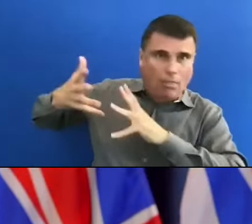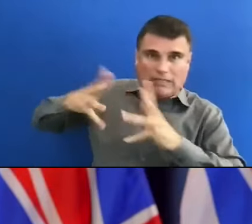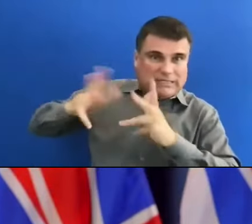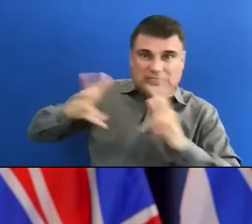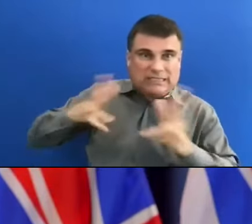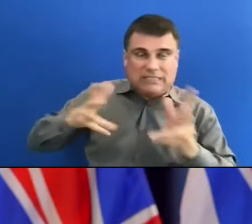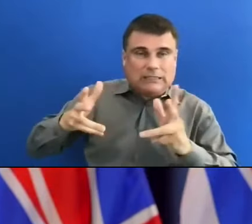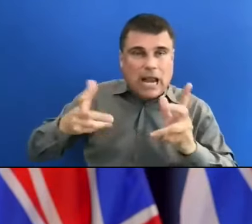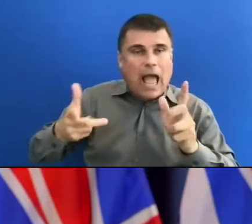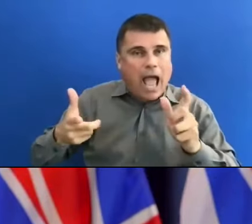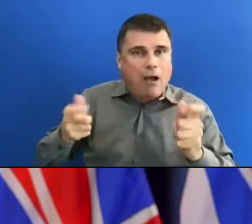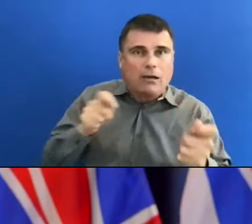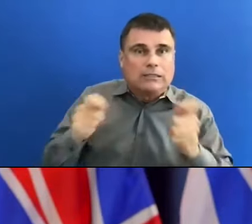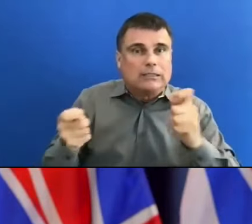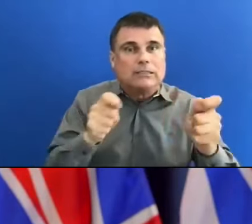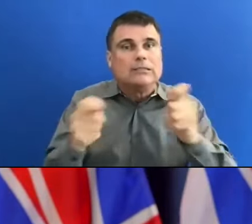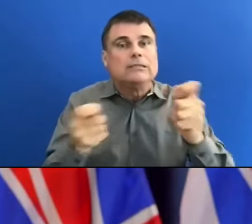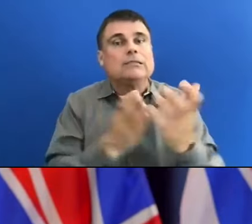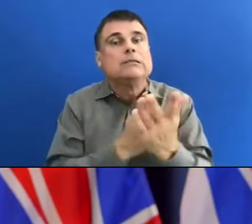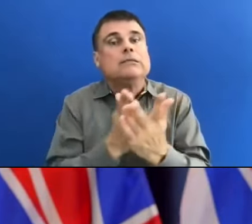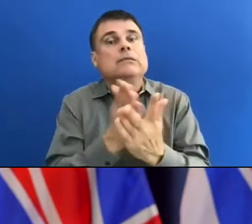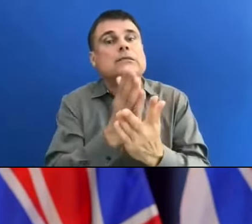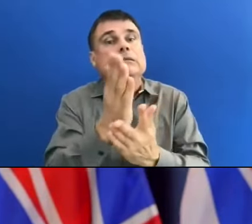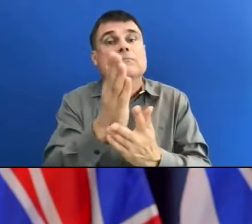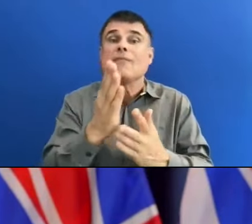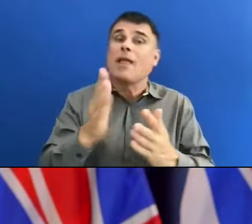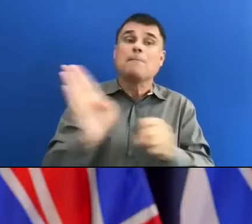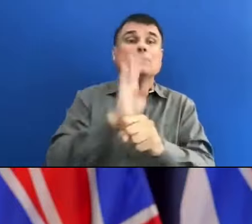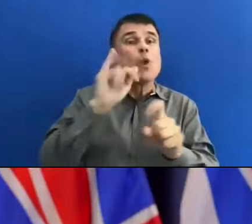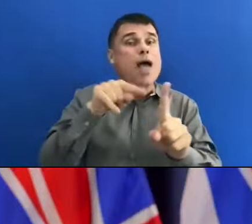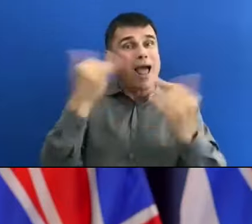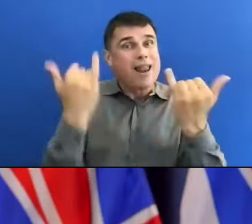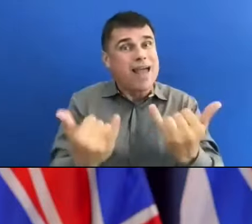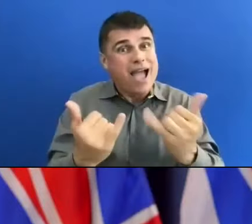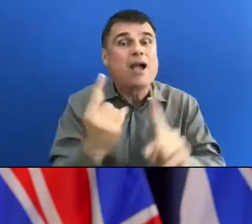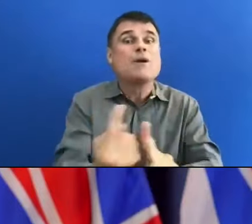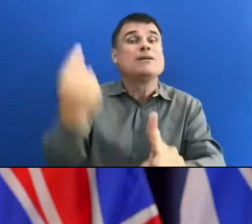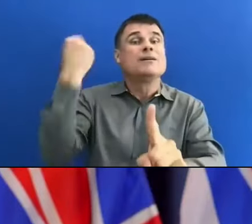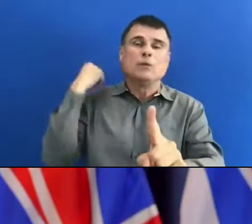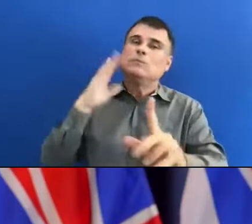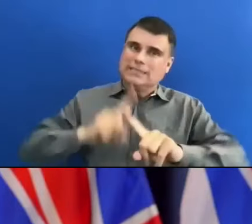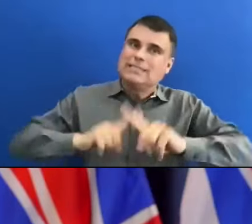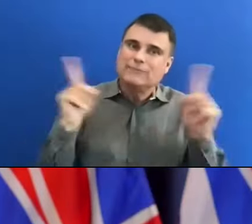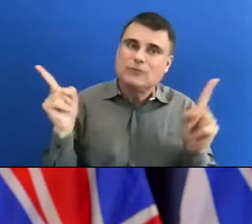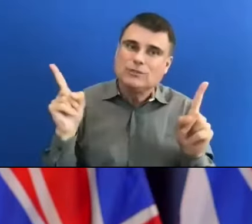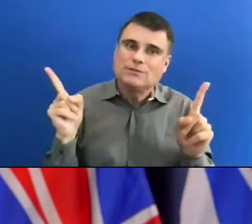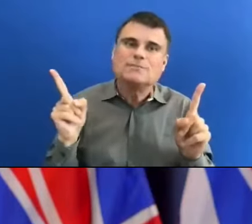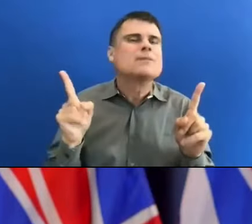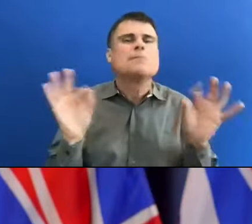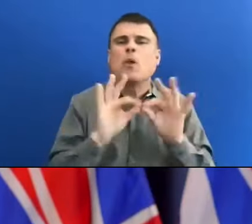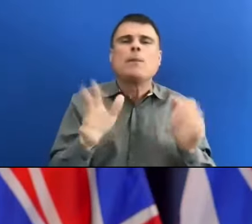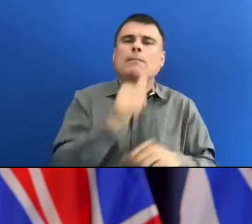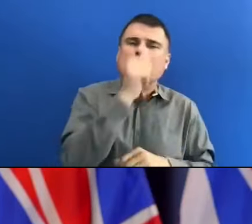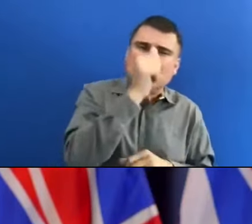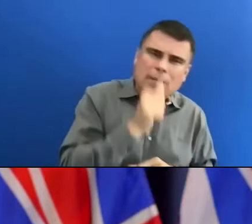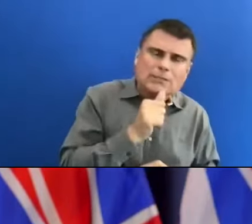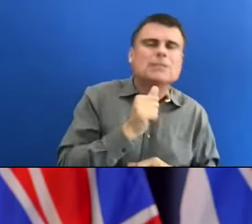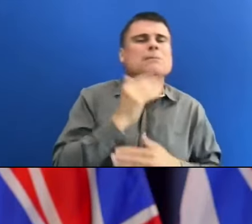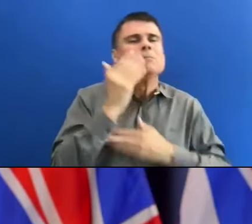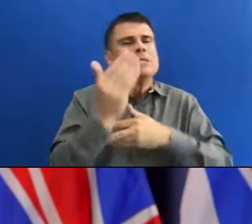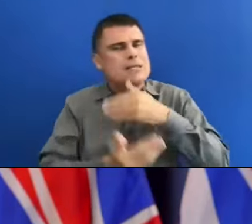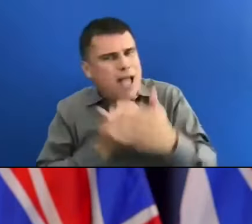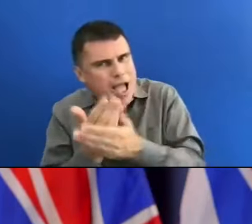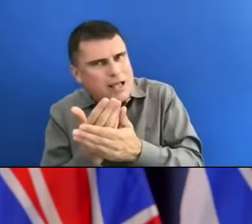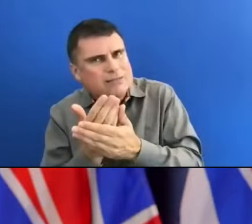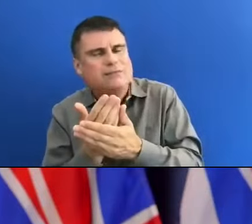own pace. Please have patience and show kindness and understanding. In terms of some of the restrictions that will be